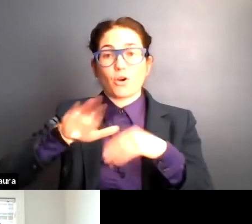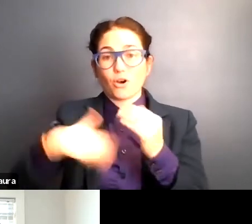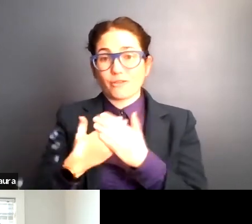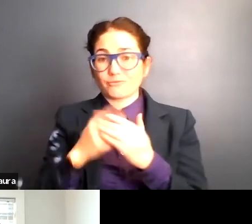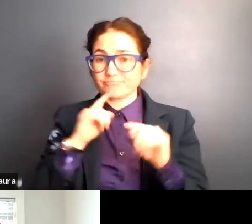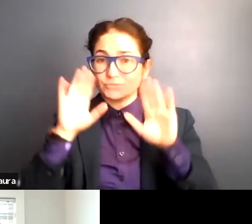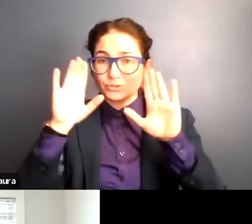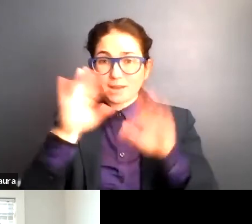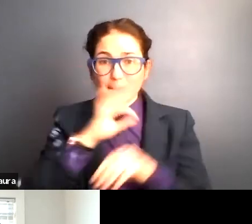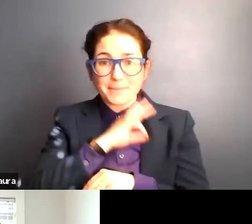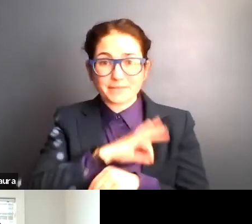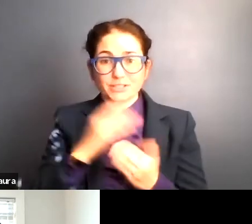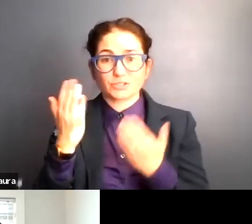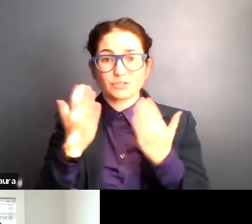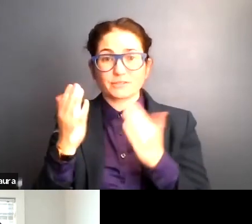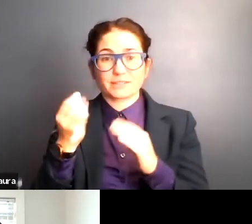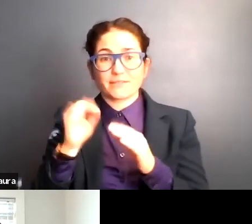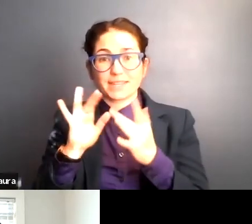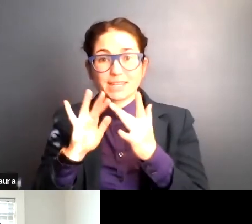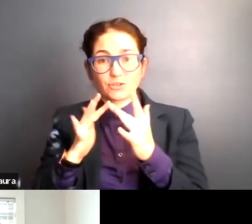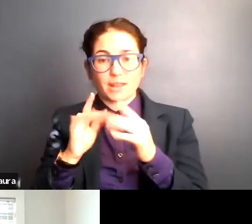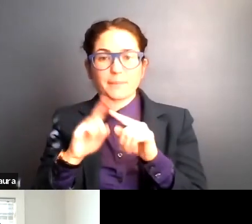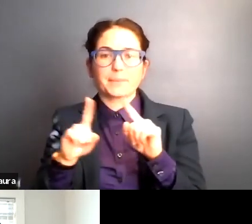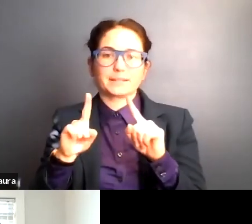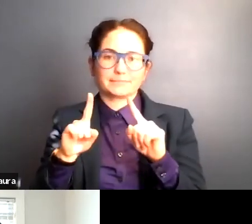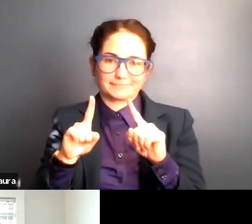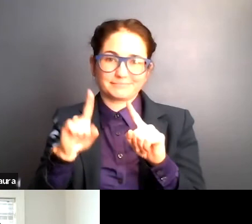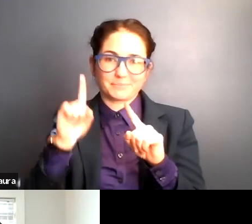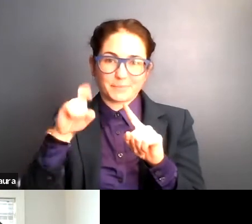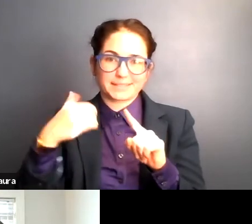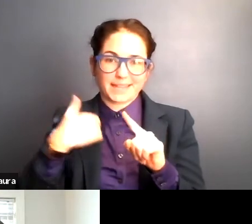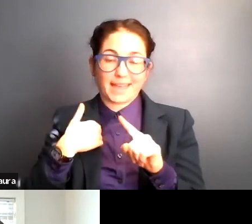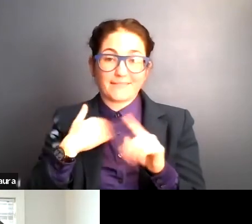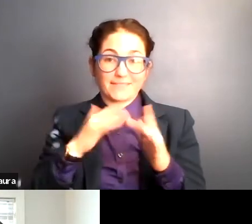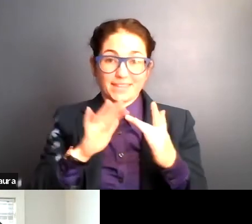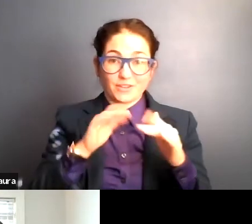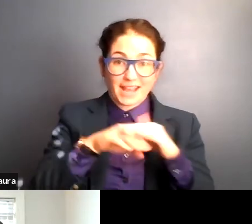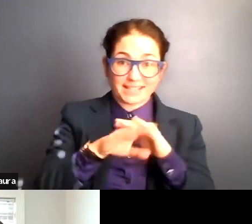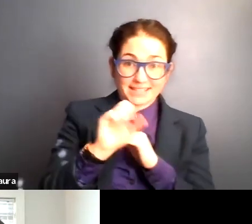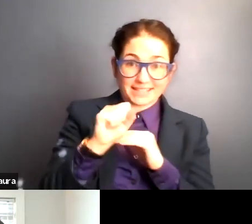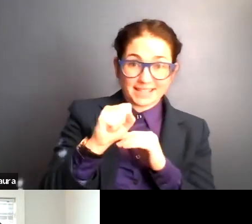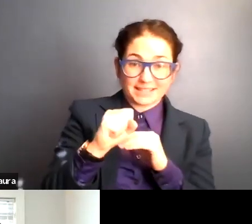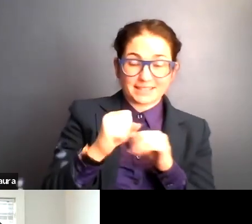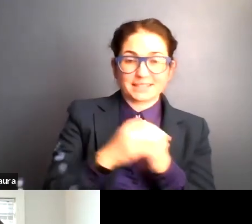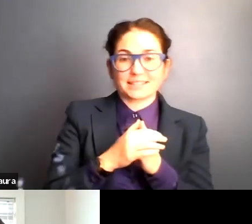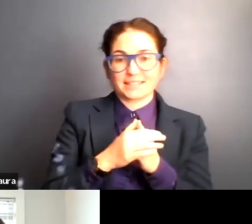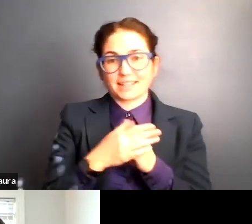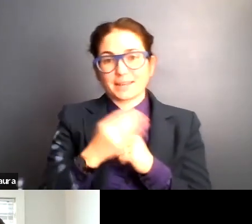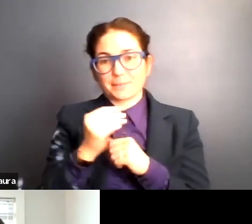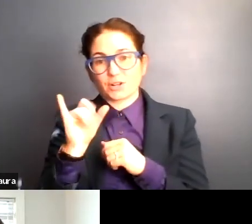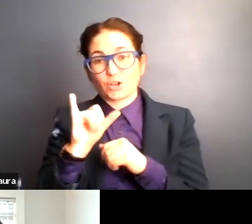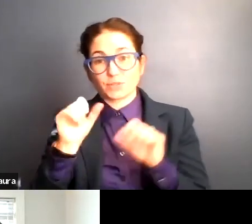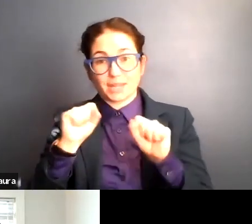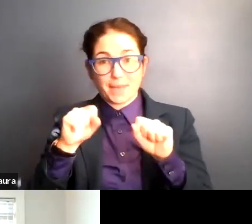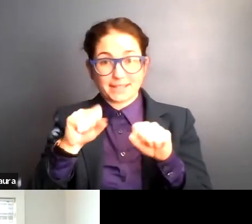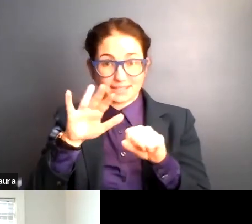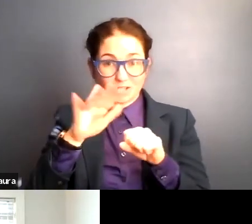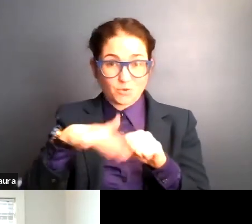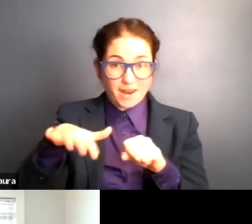benefits and services of the internet, but you must have not only internet access and the capacity in your geographic area, you gotta know